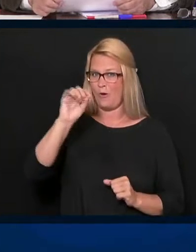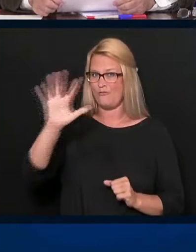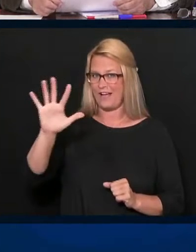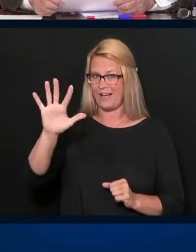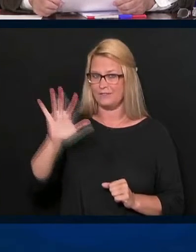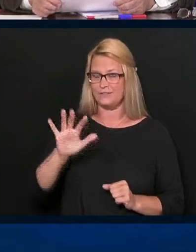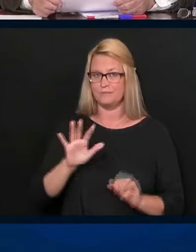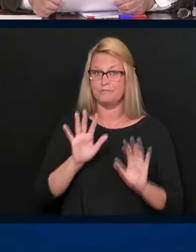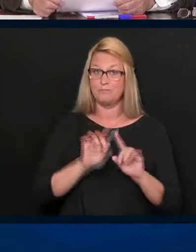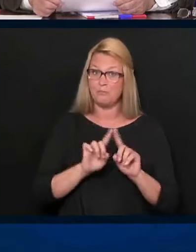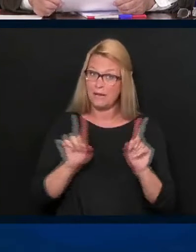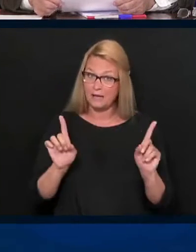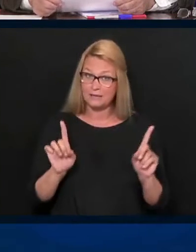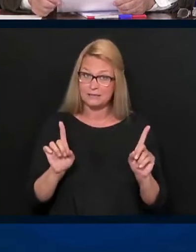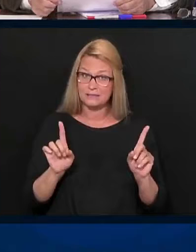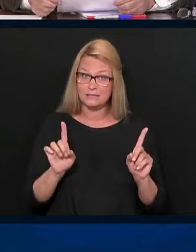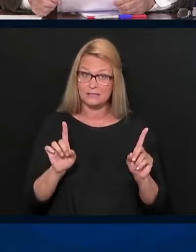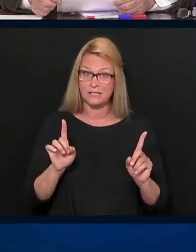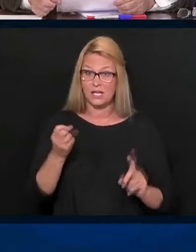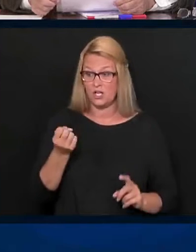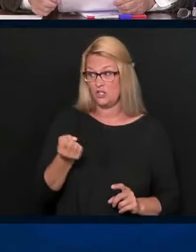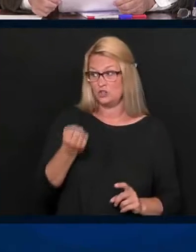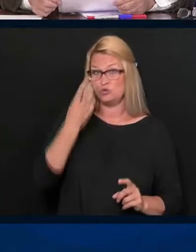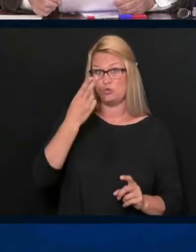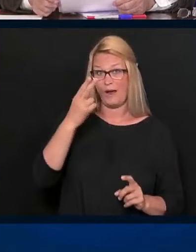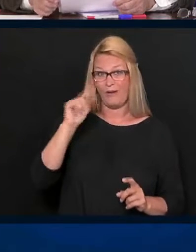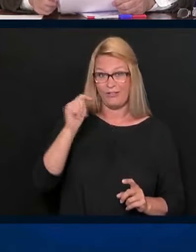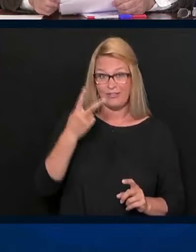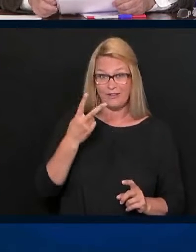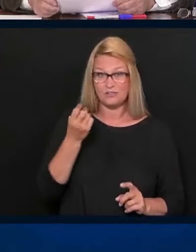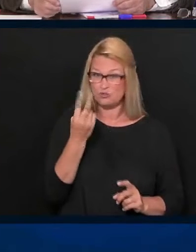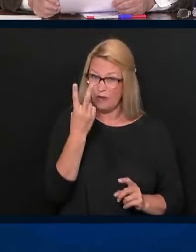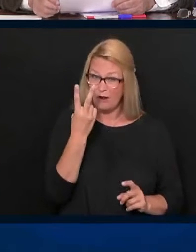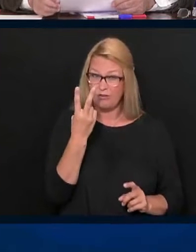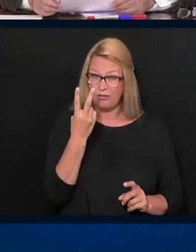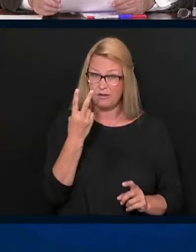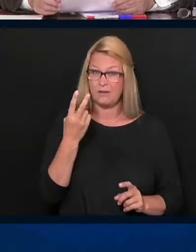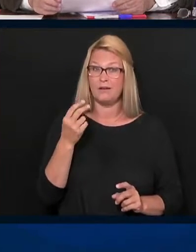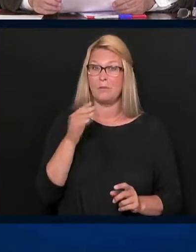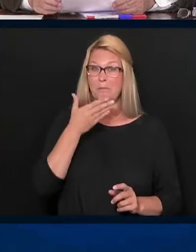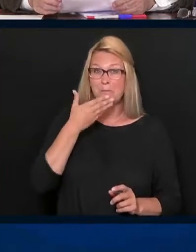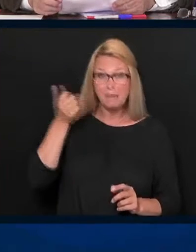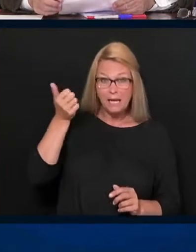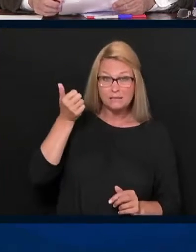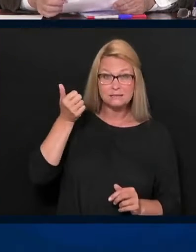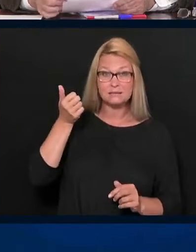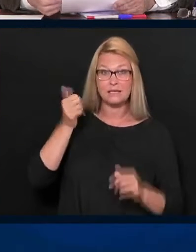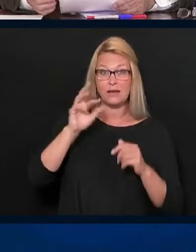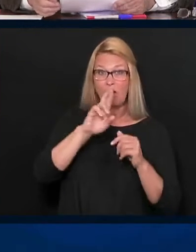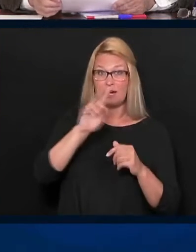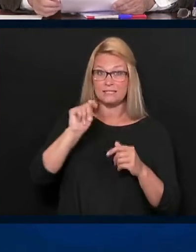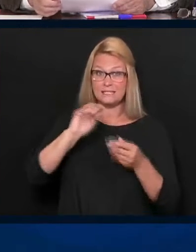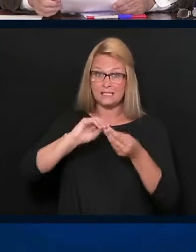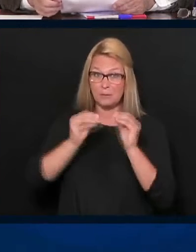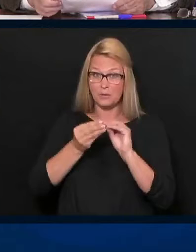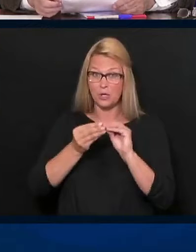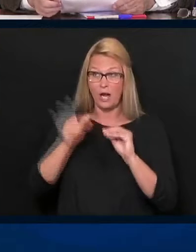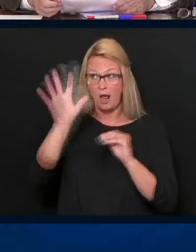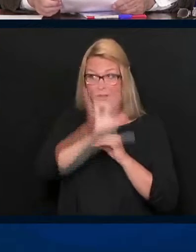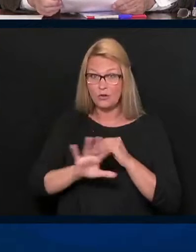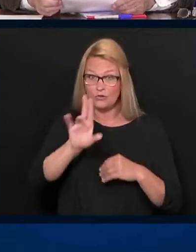But listen to this. It's the 12th best in the United States. What does it tell us?